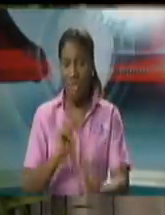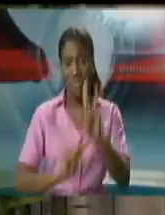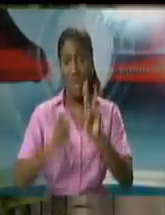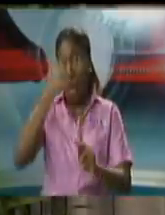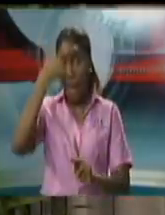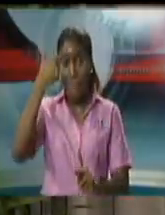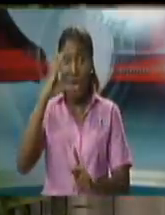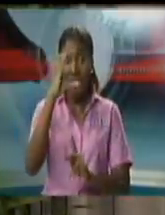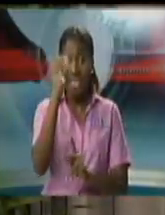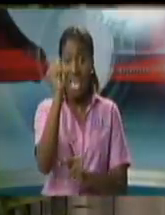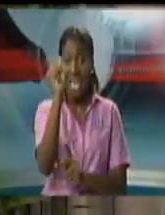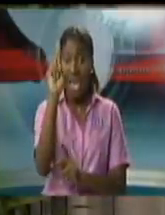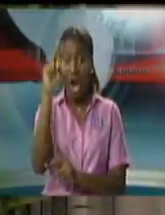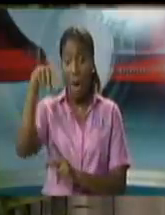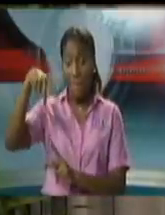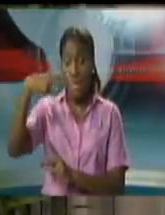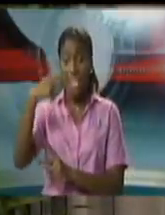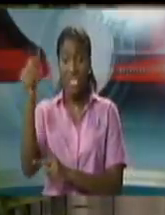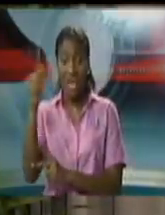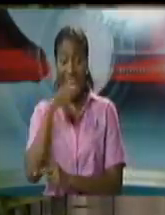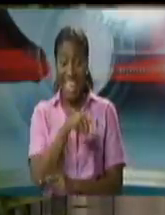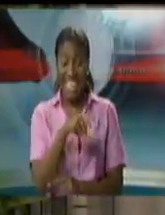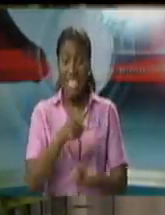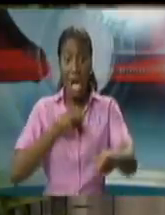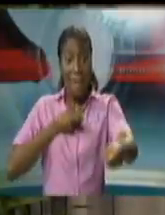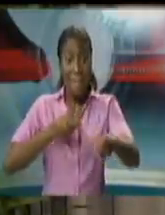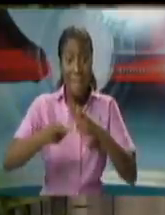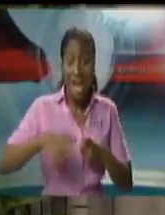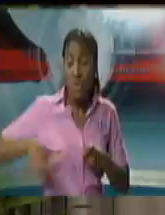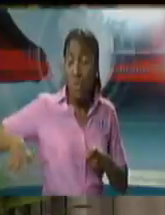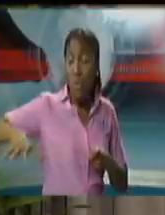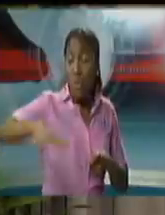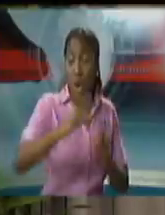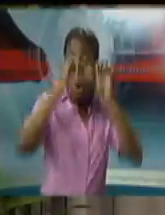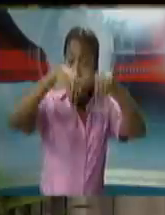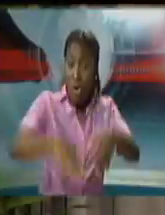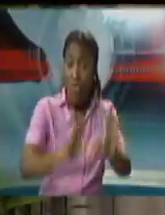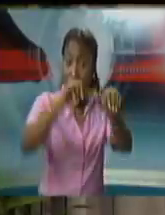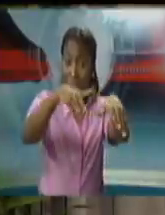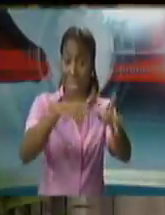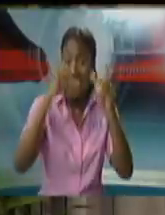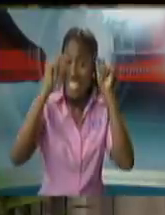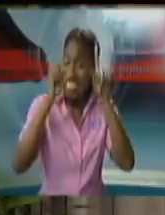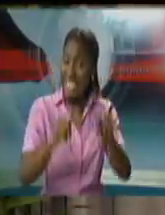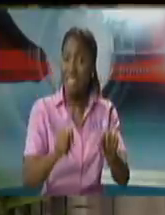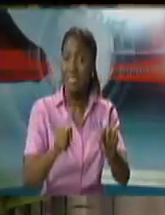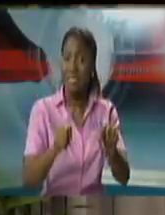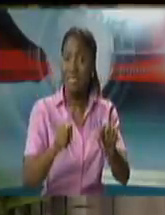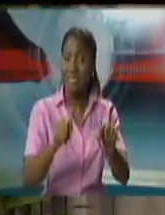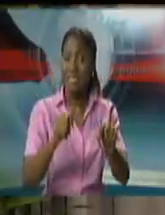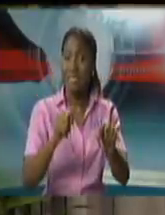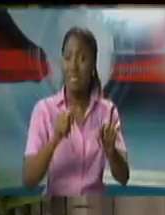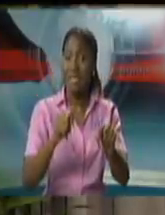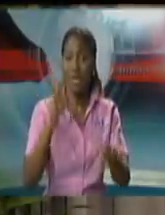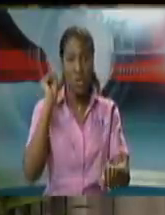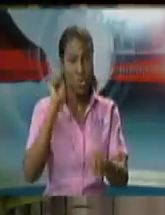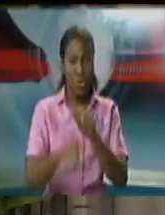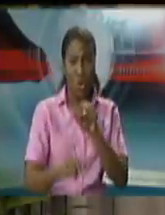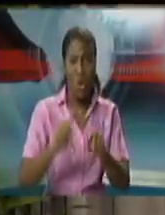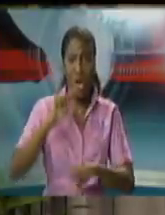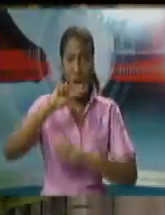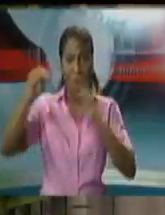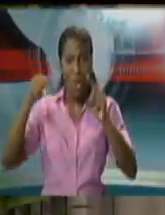the Caribbean. So I just want to underscore that most regrettably the approach of seeking to